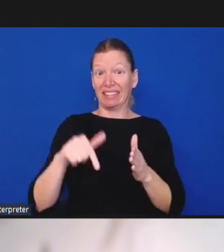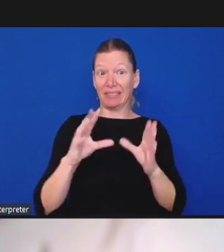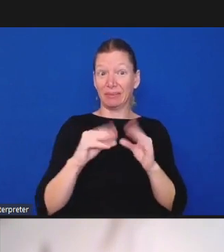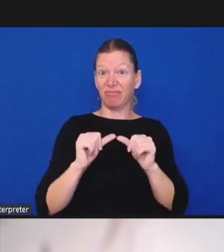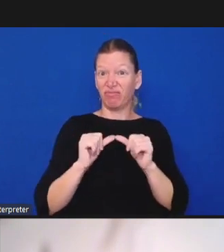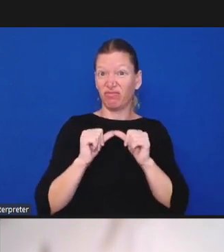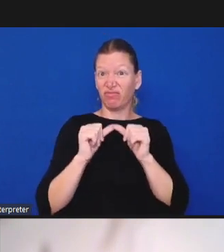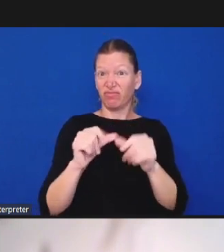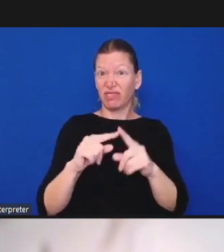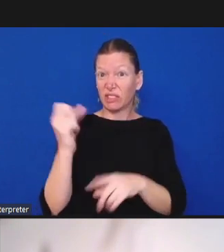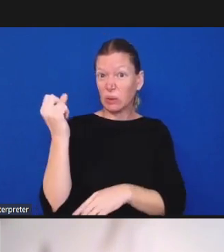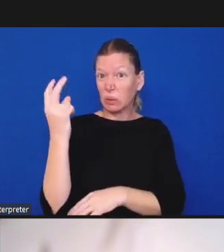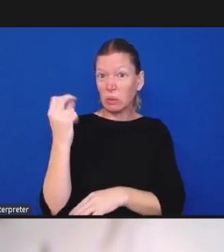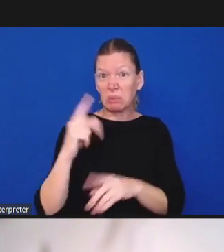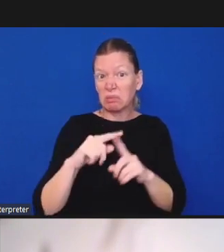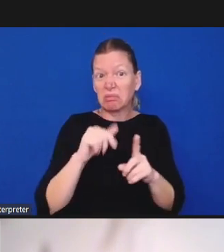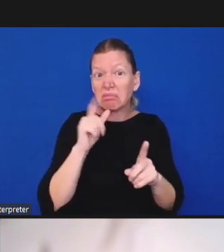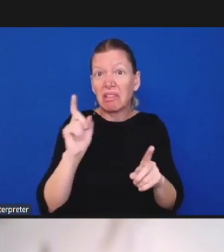though